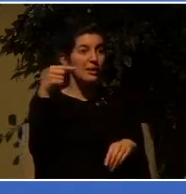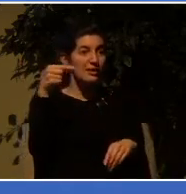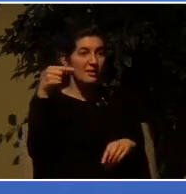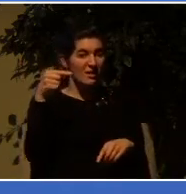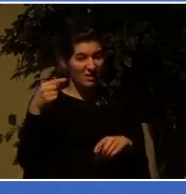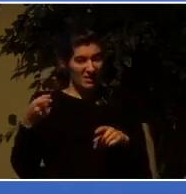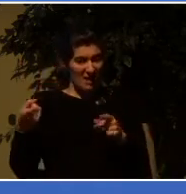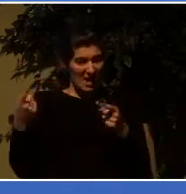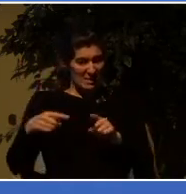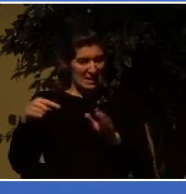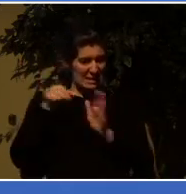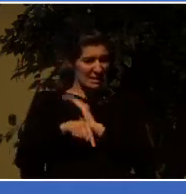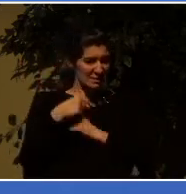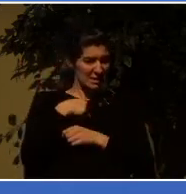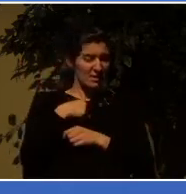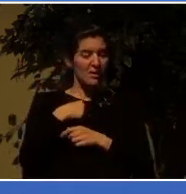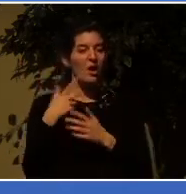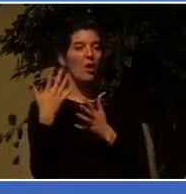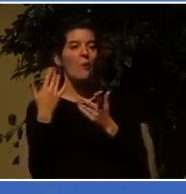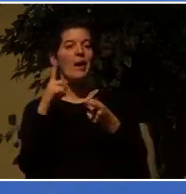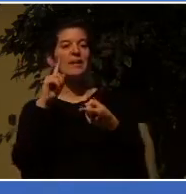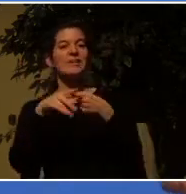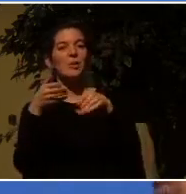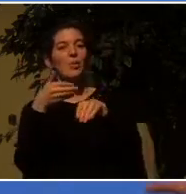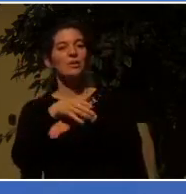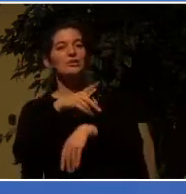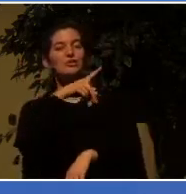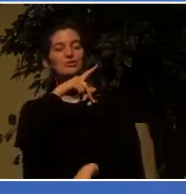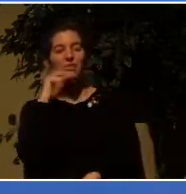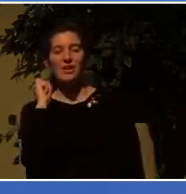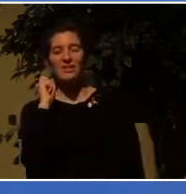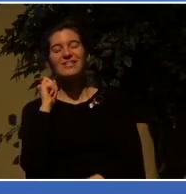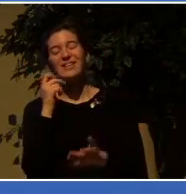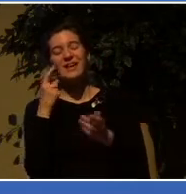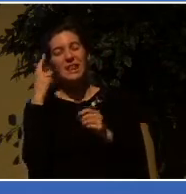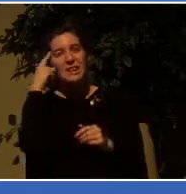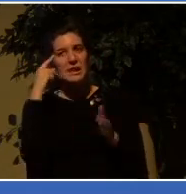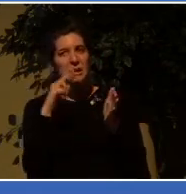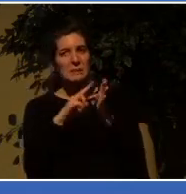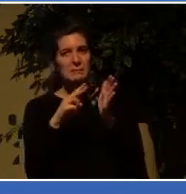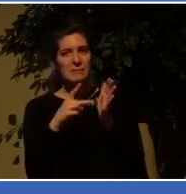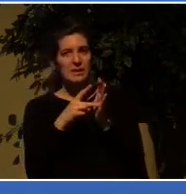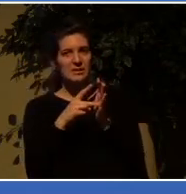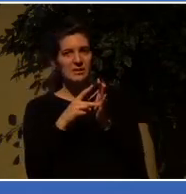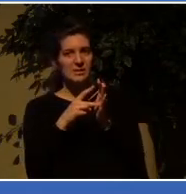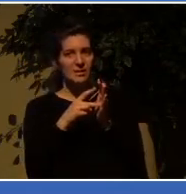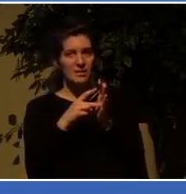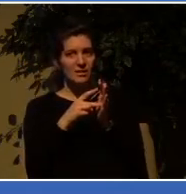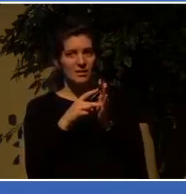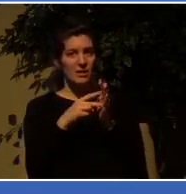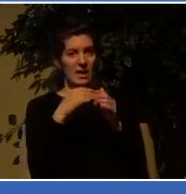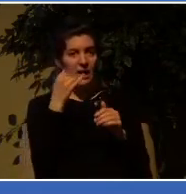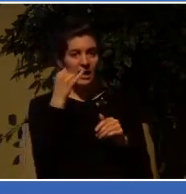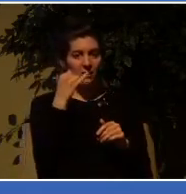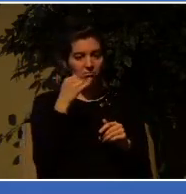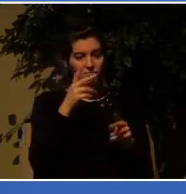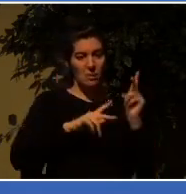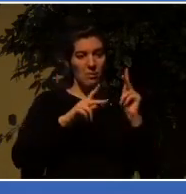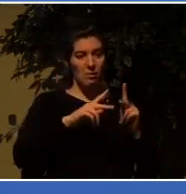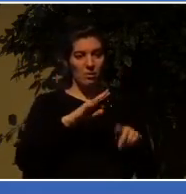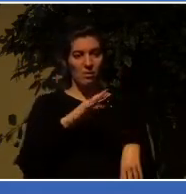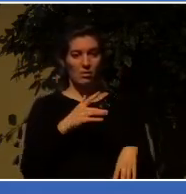increases, then the temptation to ignore due process and violate